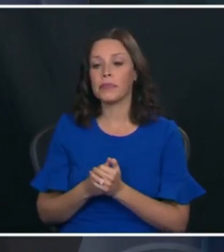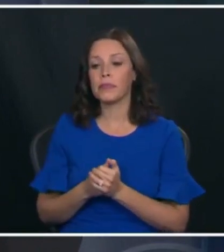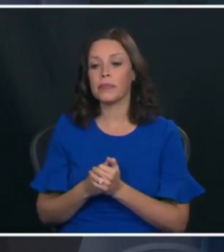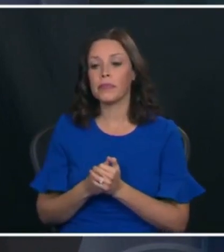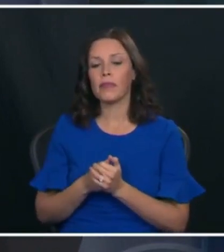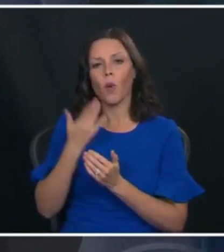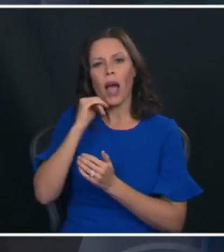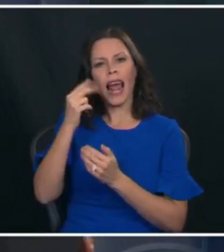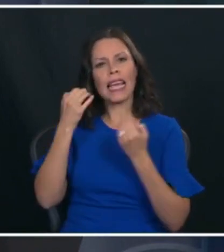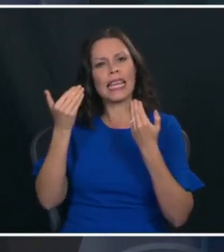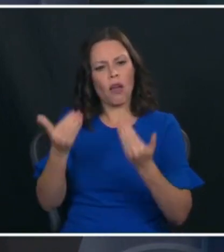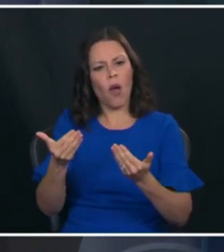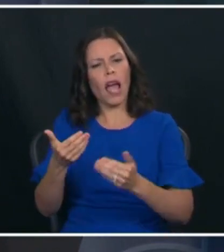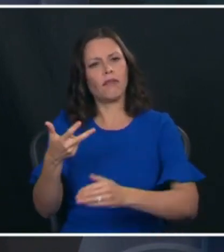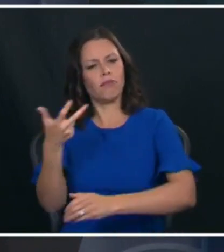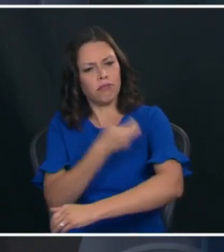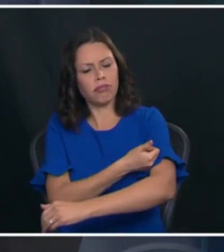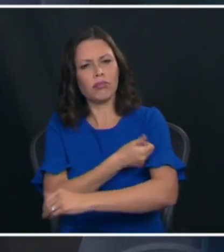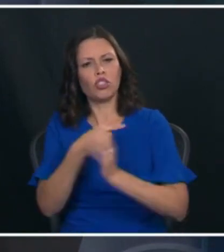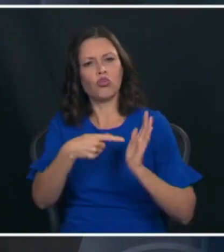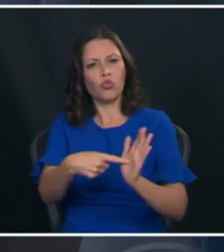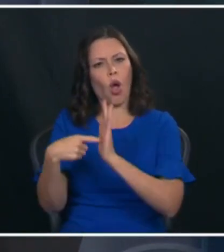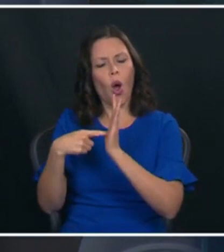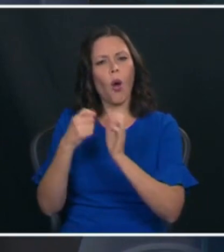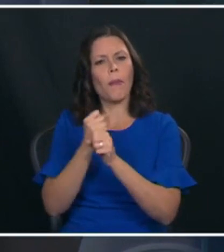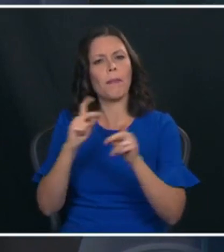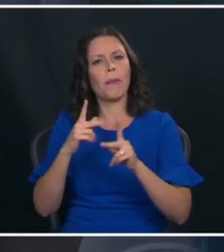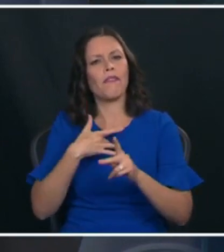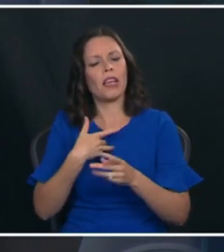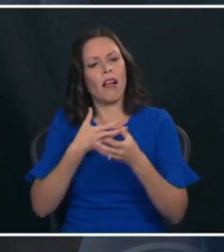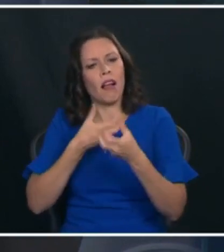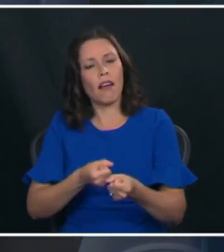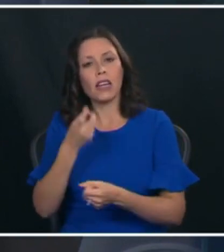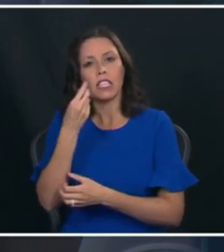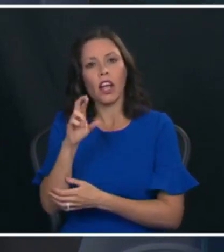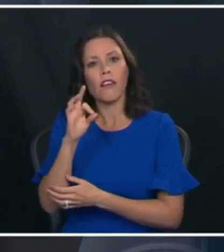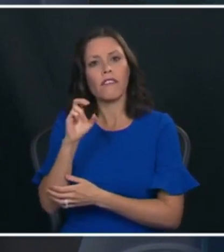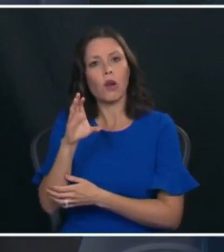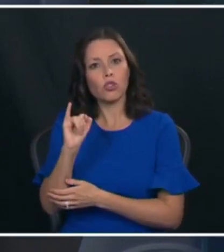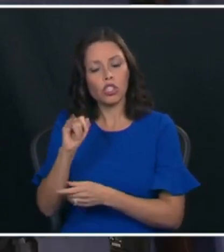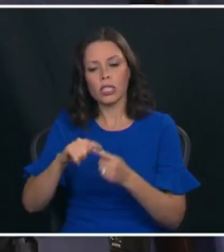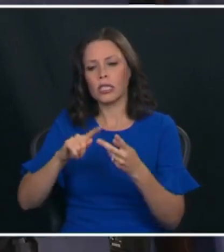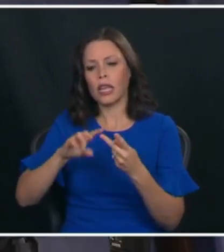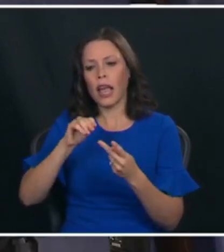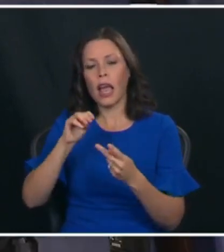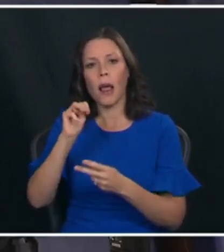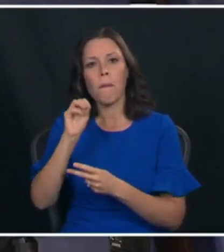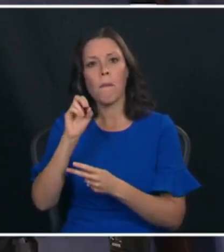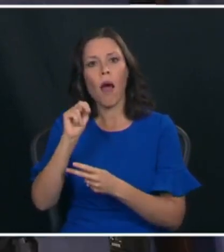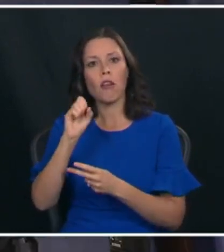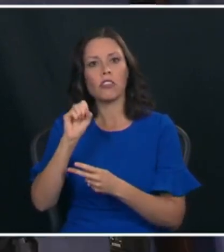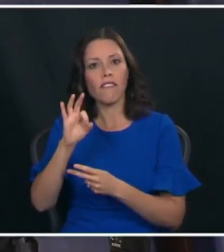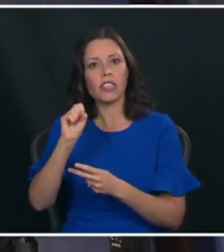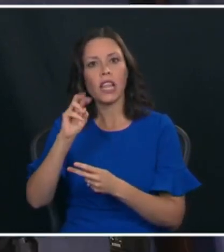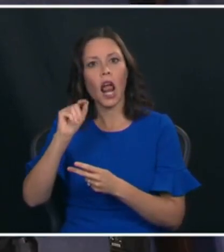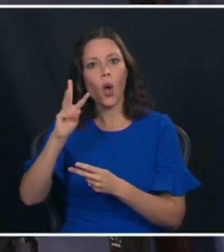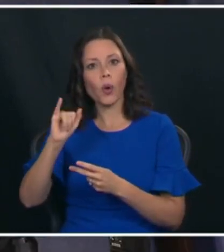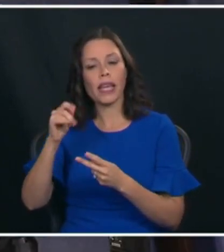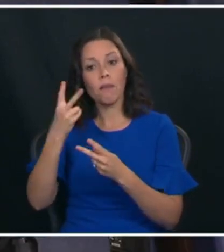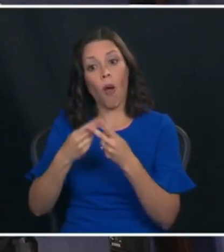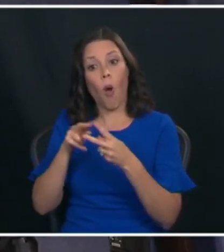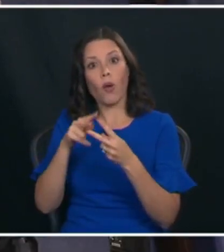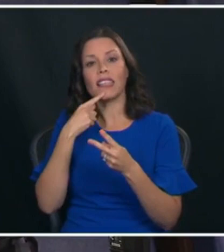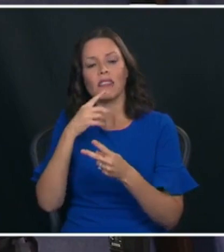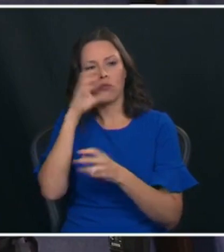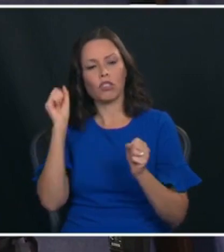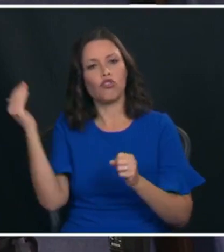set an example for americans to give them confidence doctors uh dr bauchi as well as a month of salui both said today that they think president trump